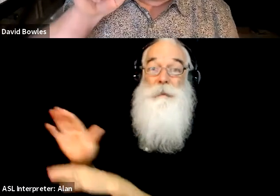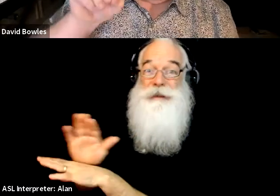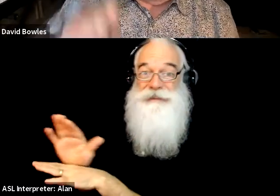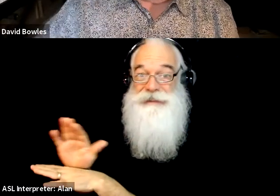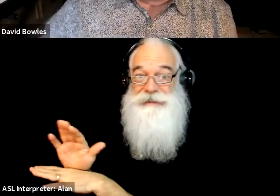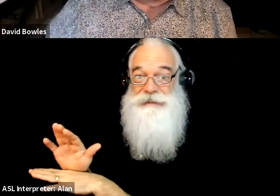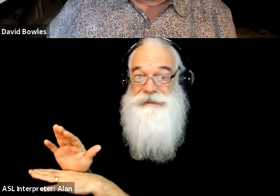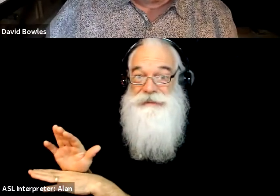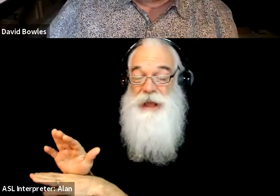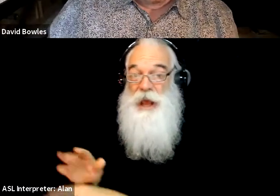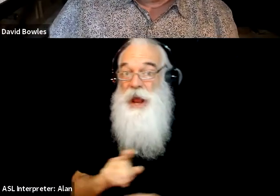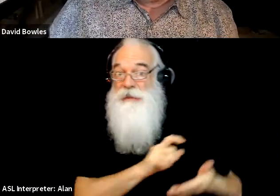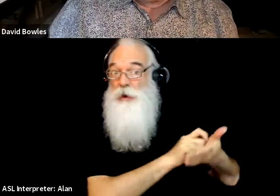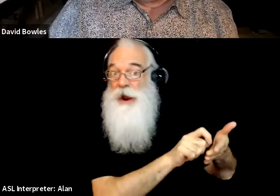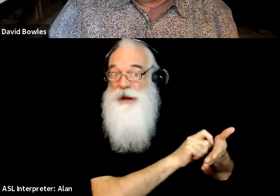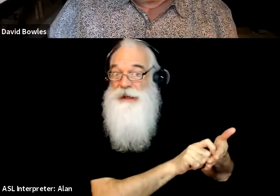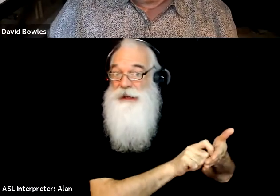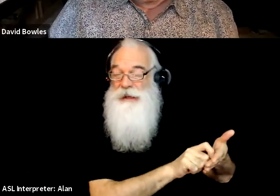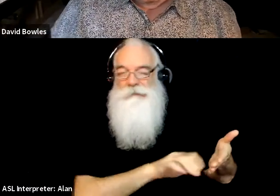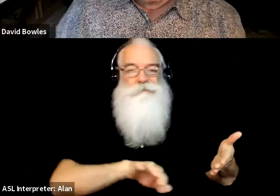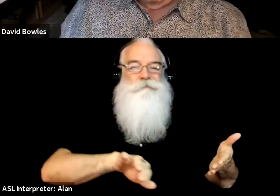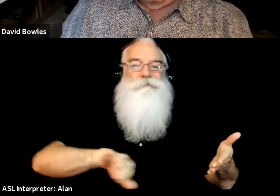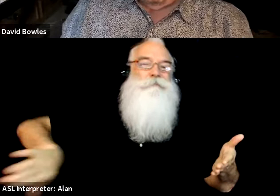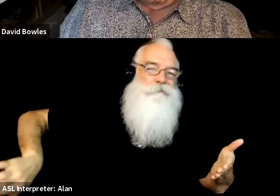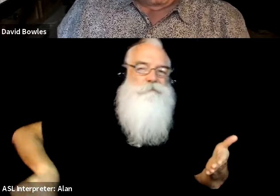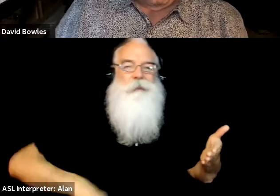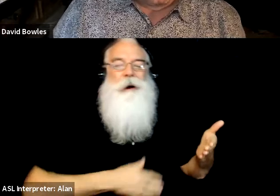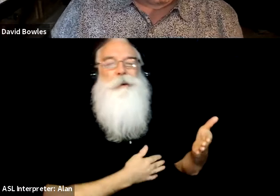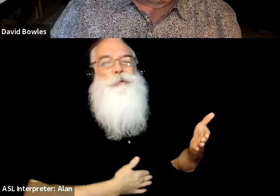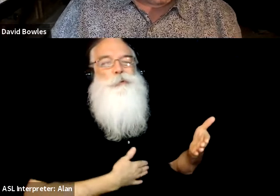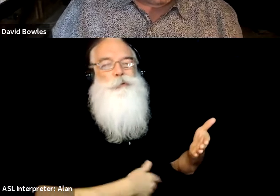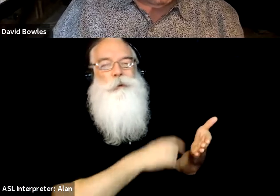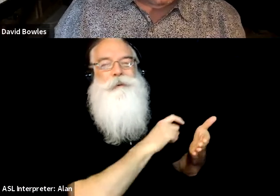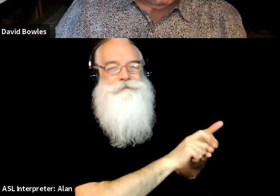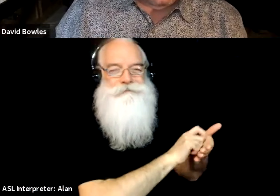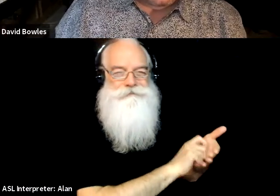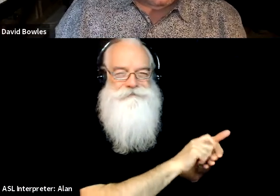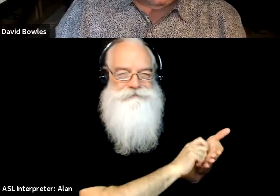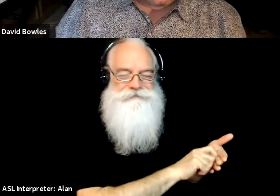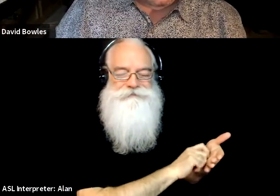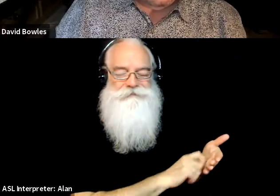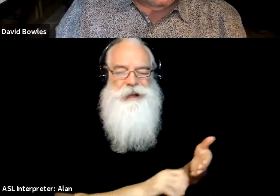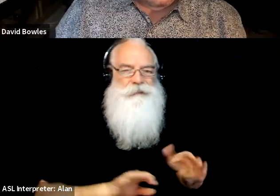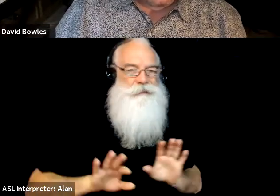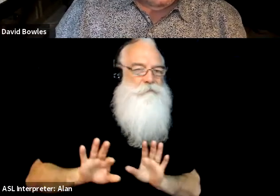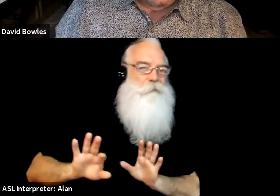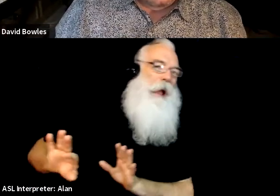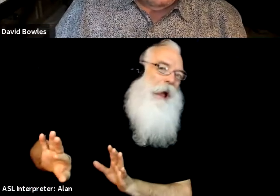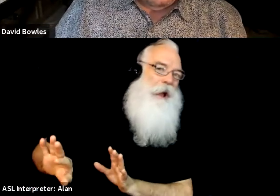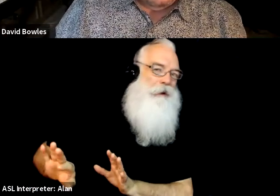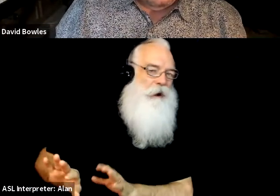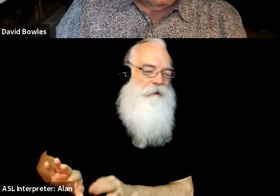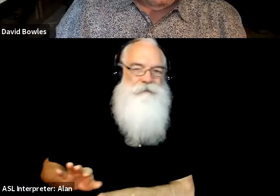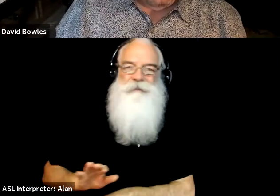it that, um, I have a tendency to just kind of back off and, and not